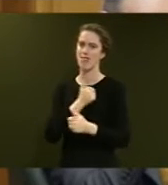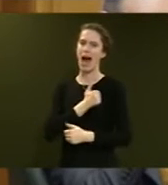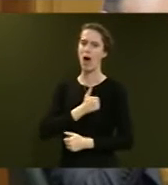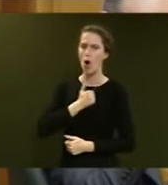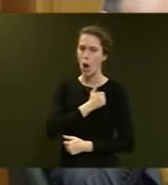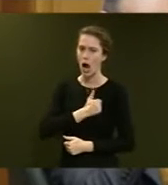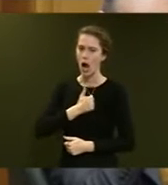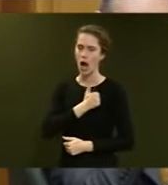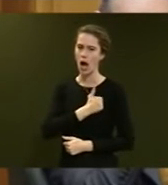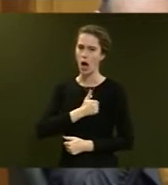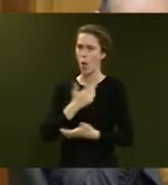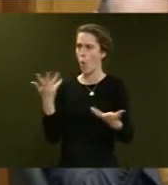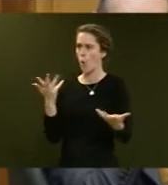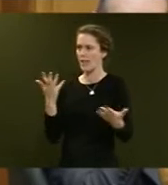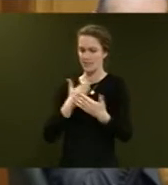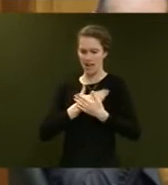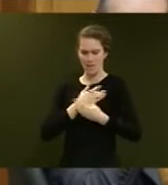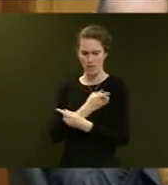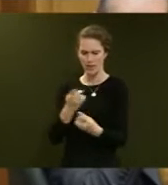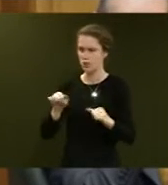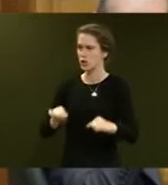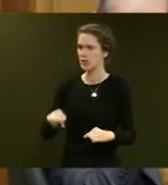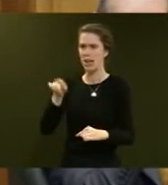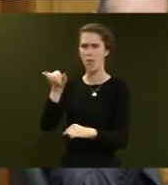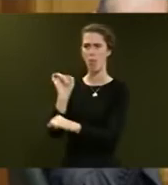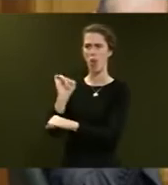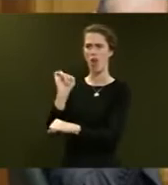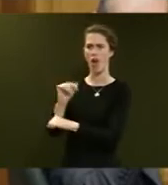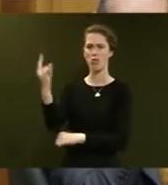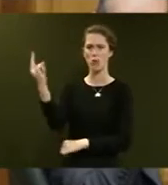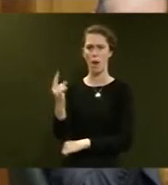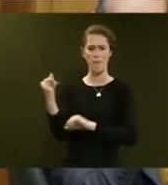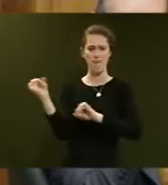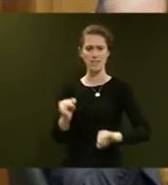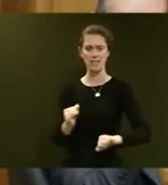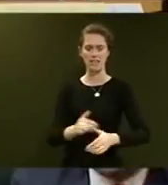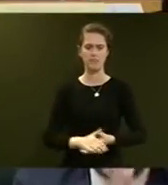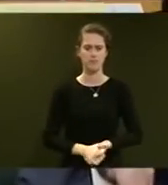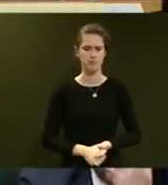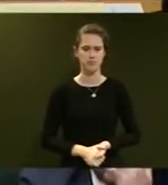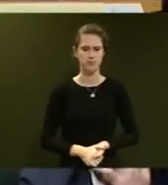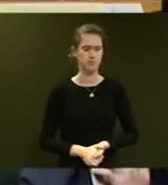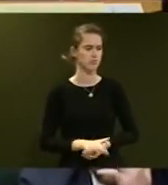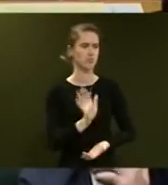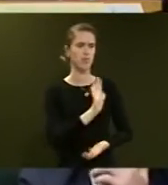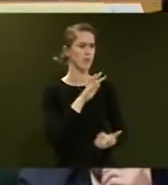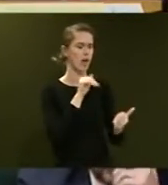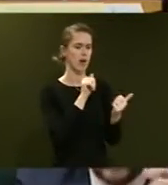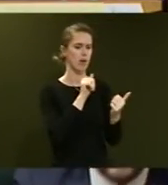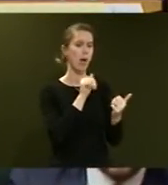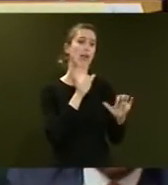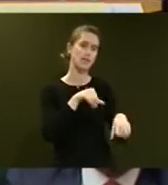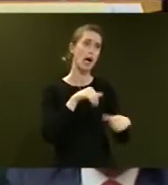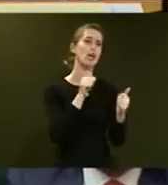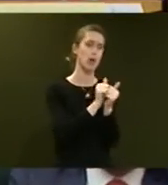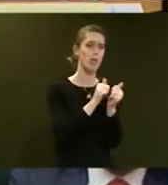and where is the love for these students that he won't even bother visiting? Mr Speaker, no, I don't agree. Well, I do agree with